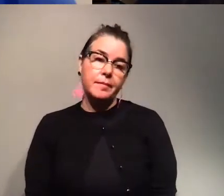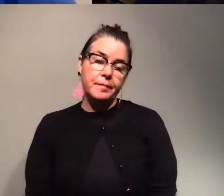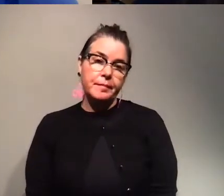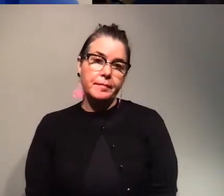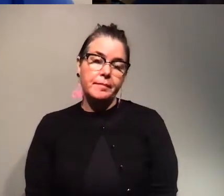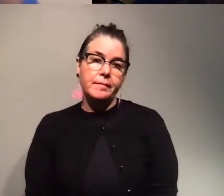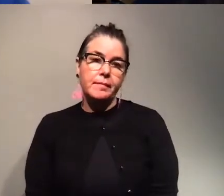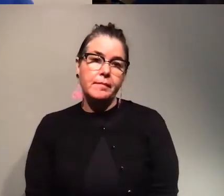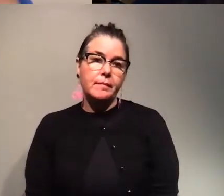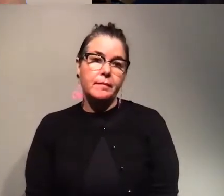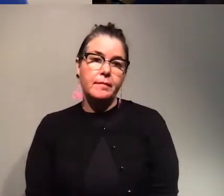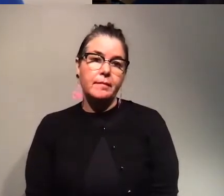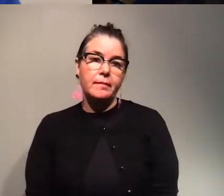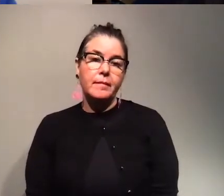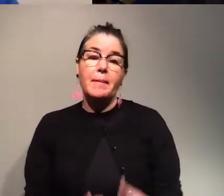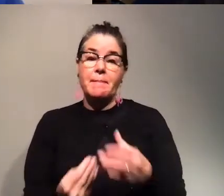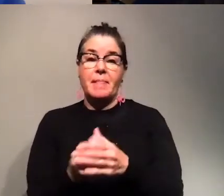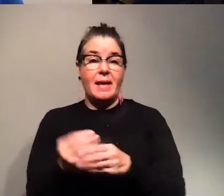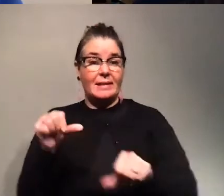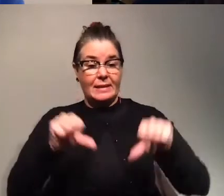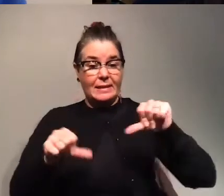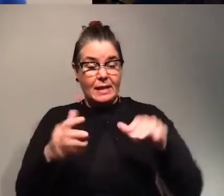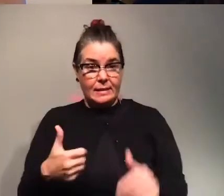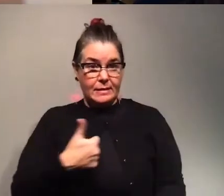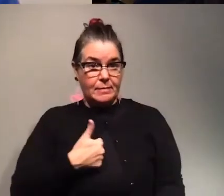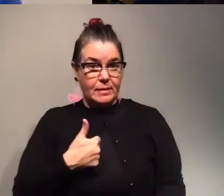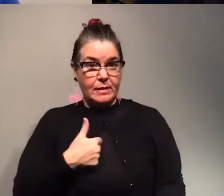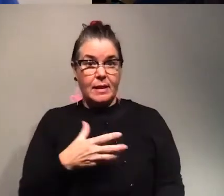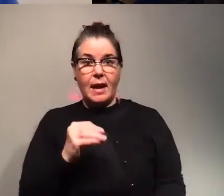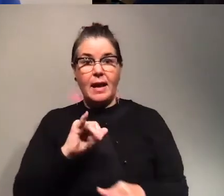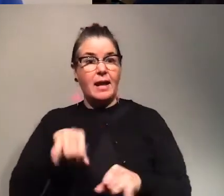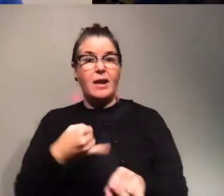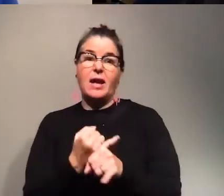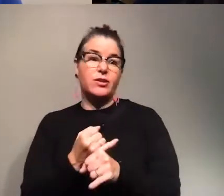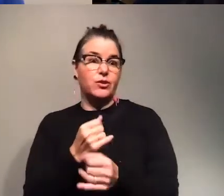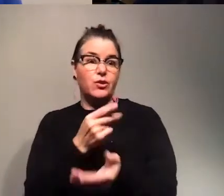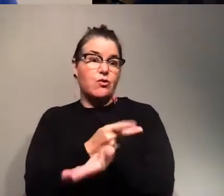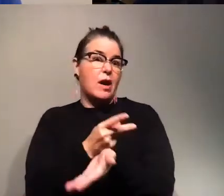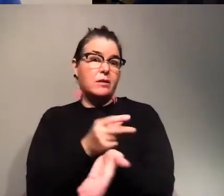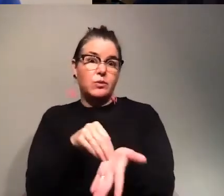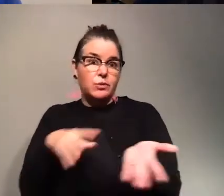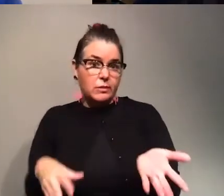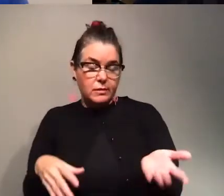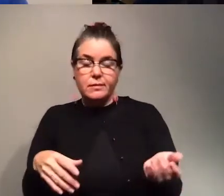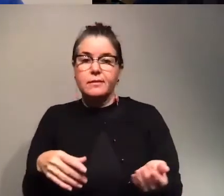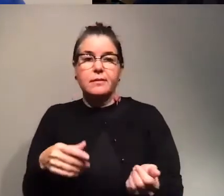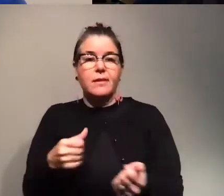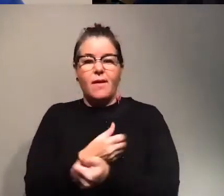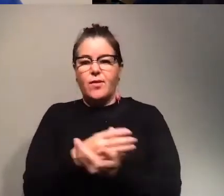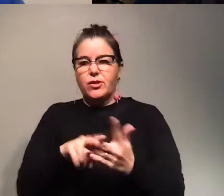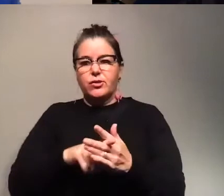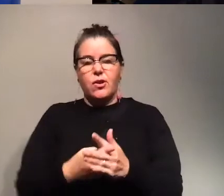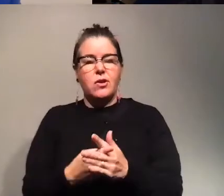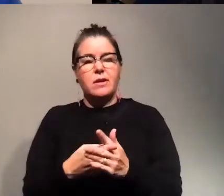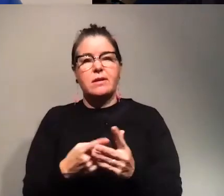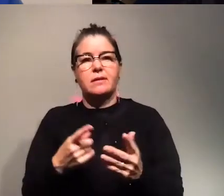Well, like as a plant scientist, and as an international student, I believe that everything started really when